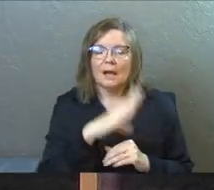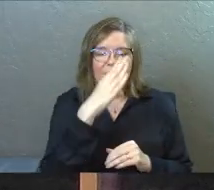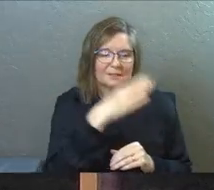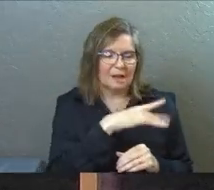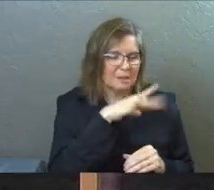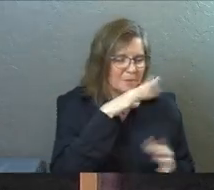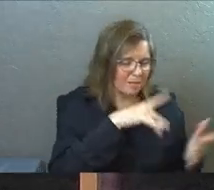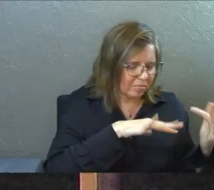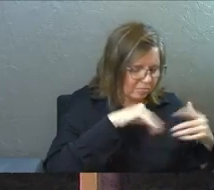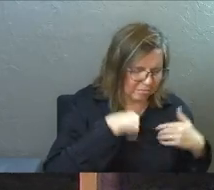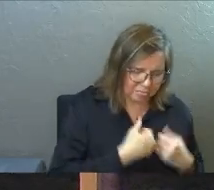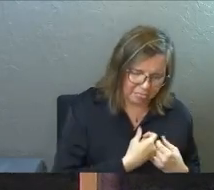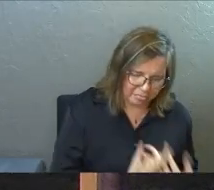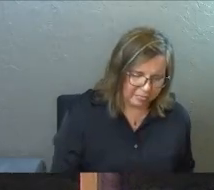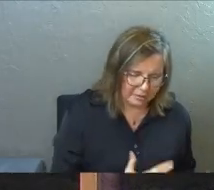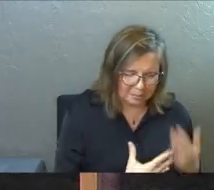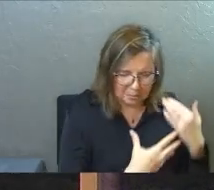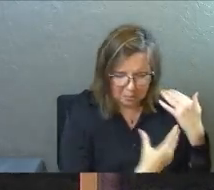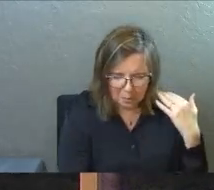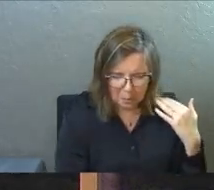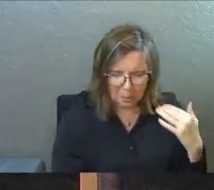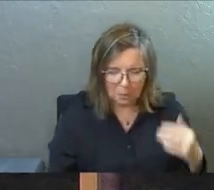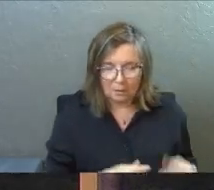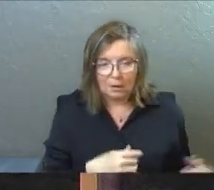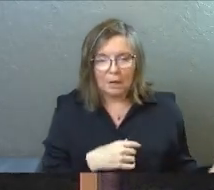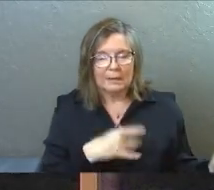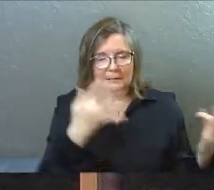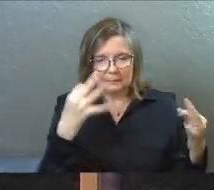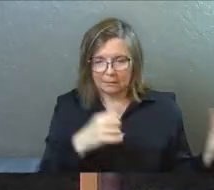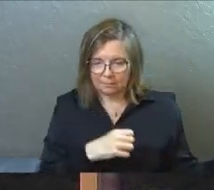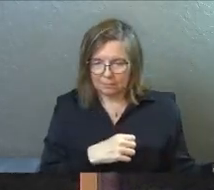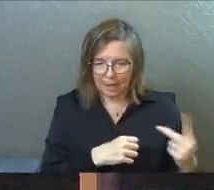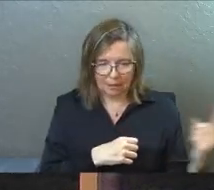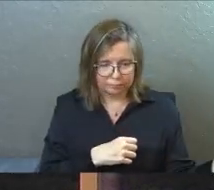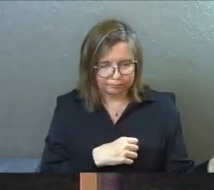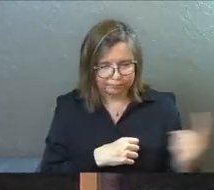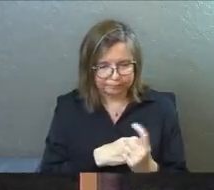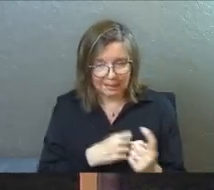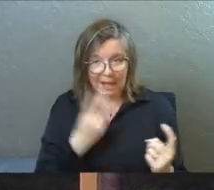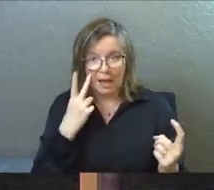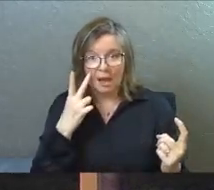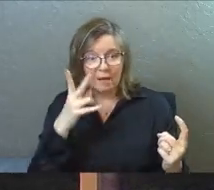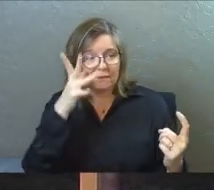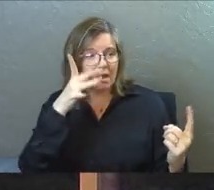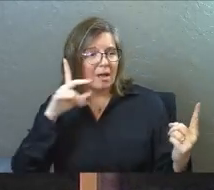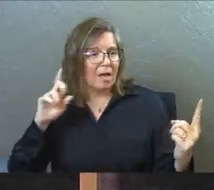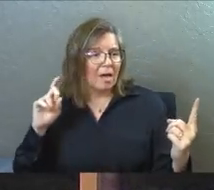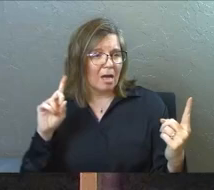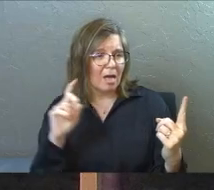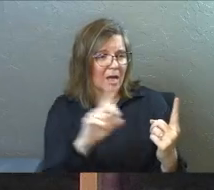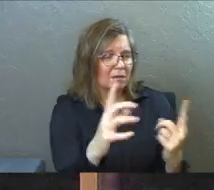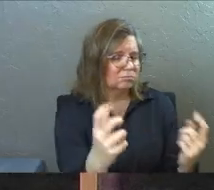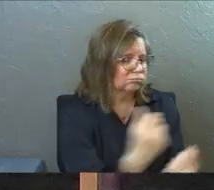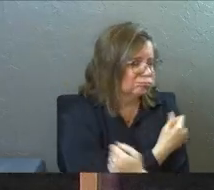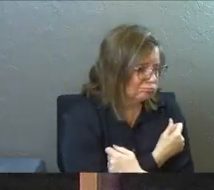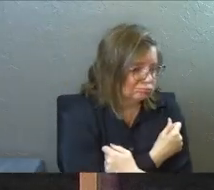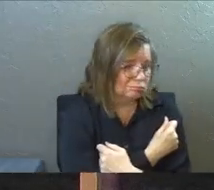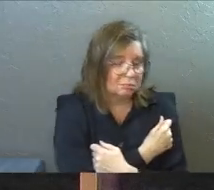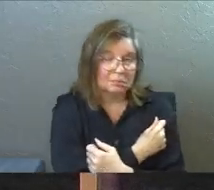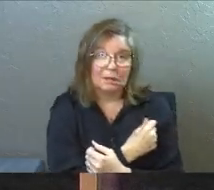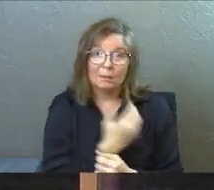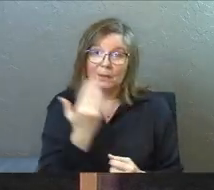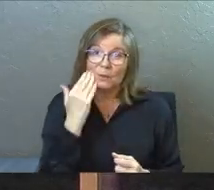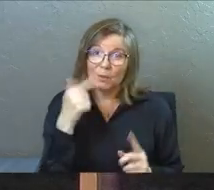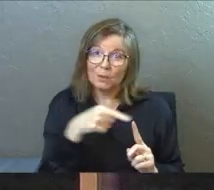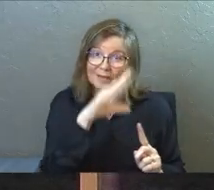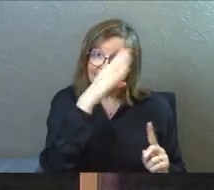to be forgiven by the father and the father hugs him and says, let's throw a party. We love the forgiveness in that story. But do you know what the prodigal son had